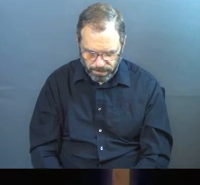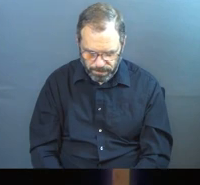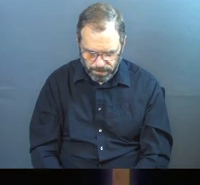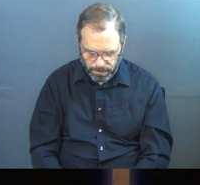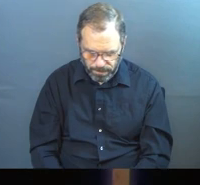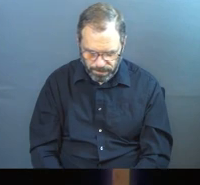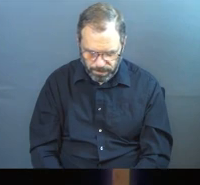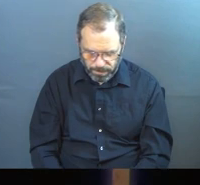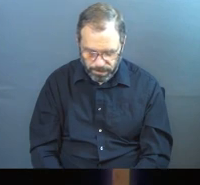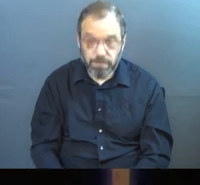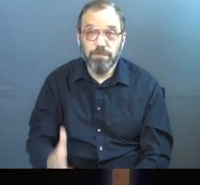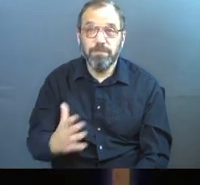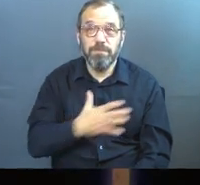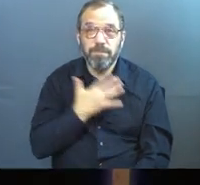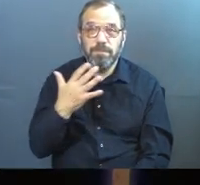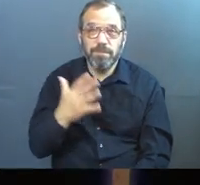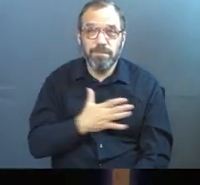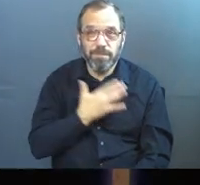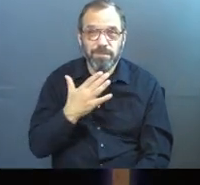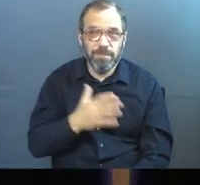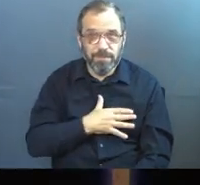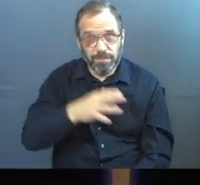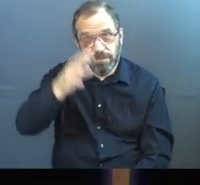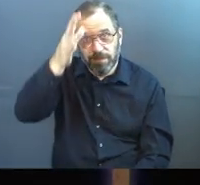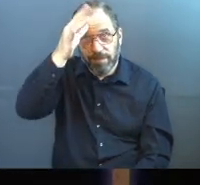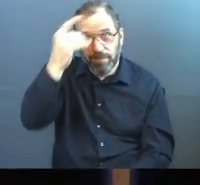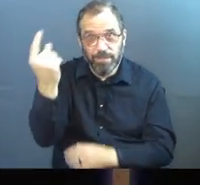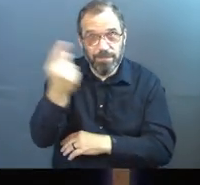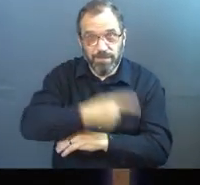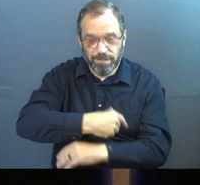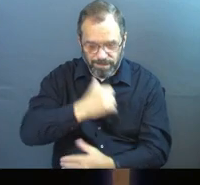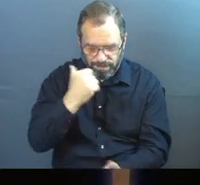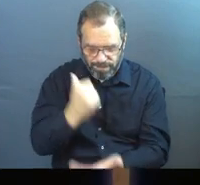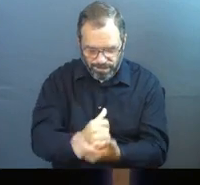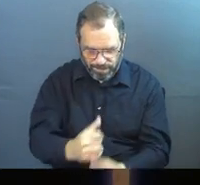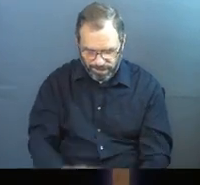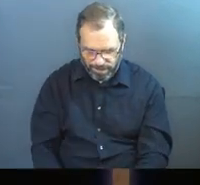Happy Father's Day. Amen.